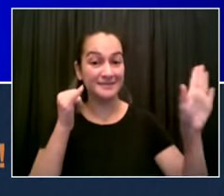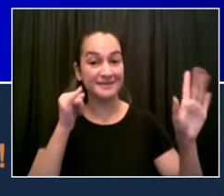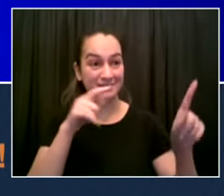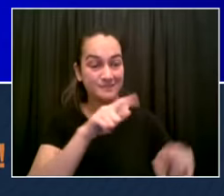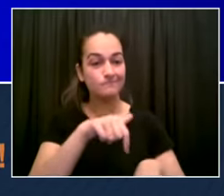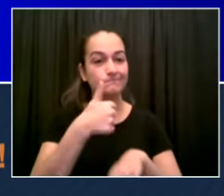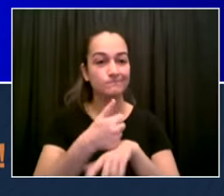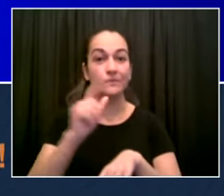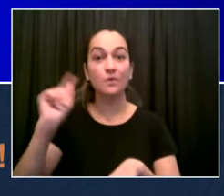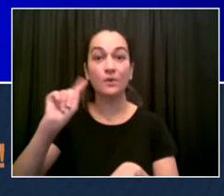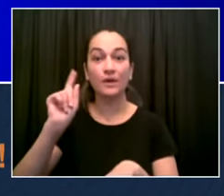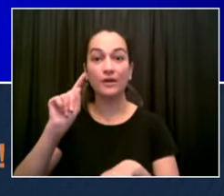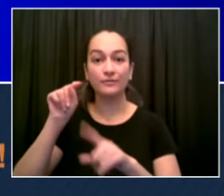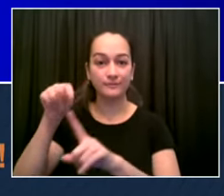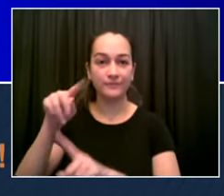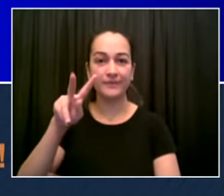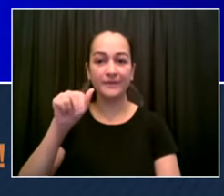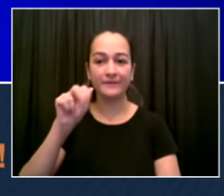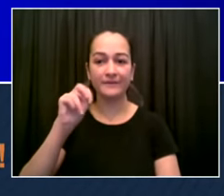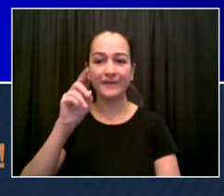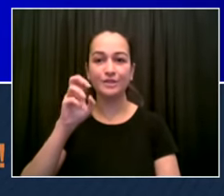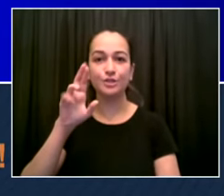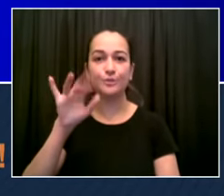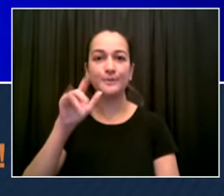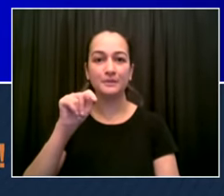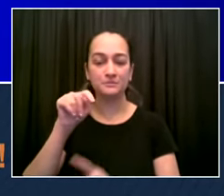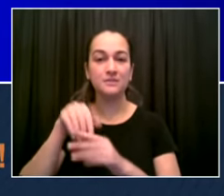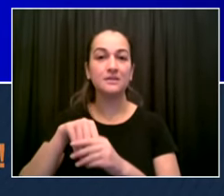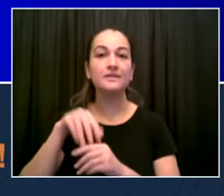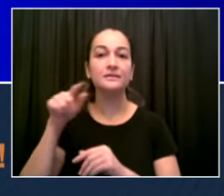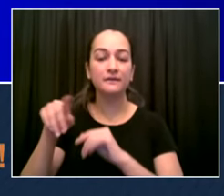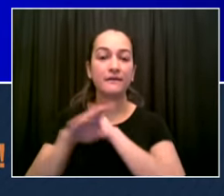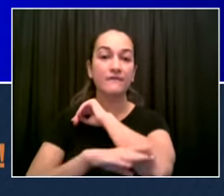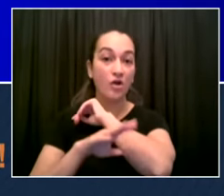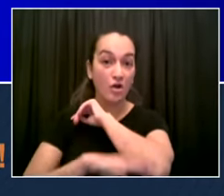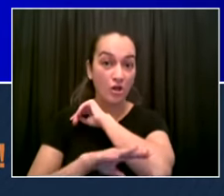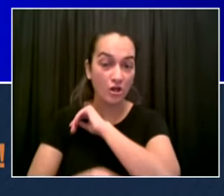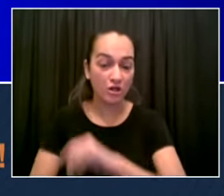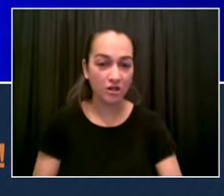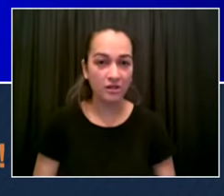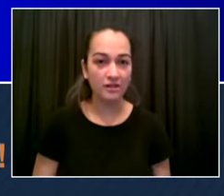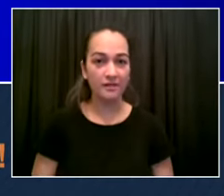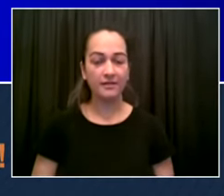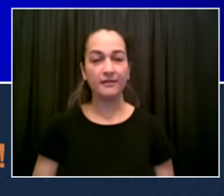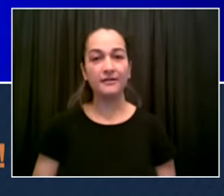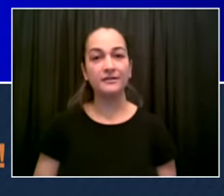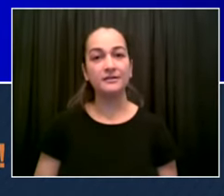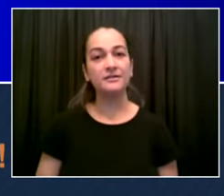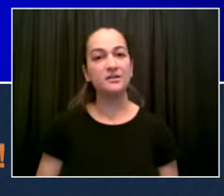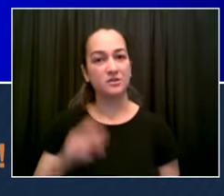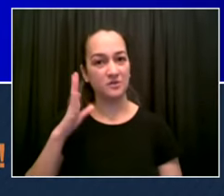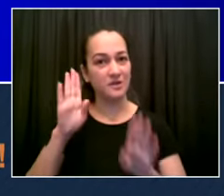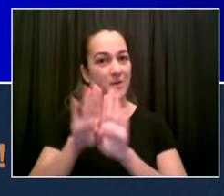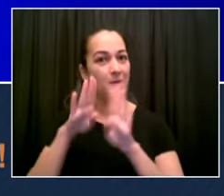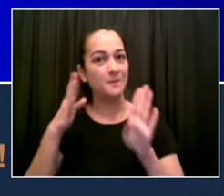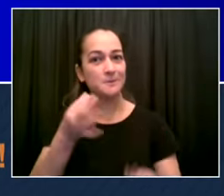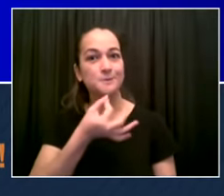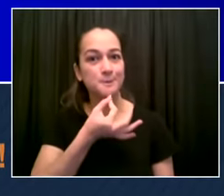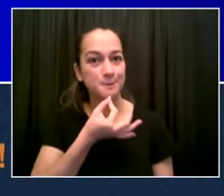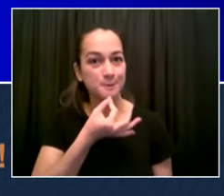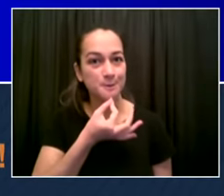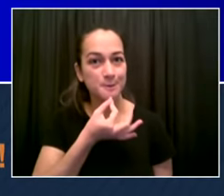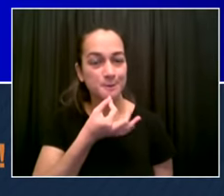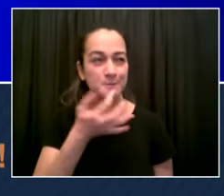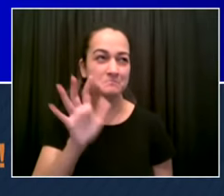evidence shows that we can alter the cost of with folks with diabetes with exercise a better diet